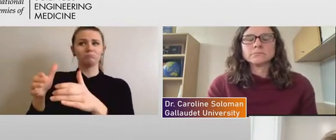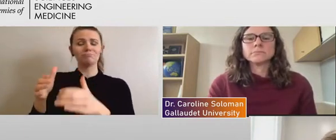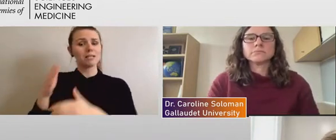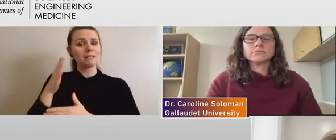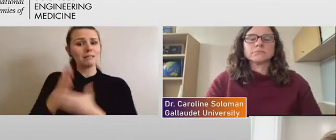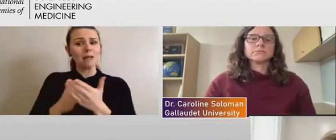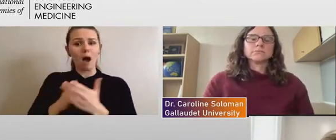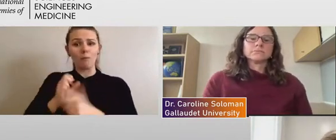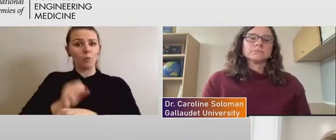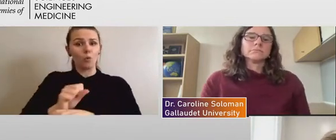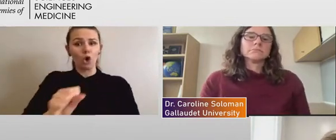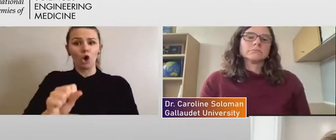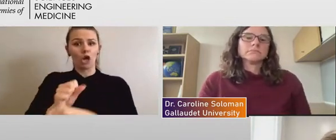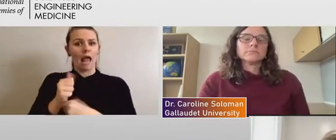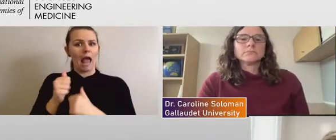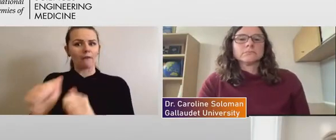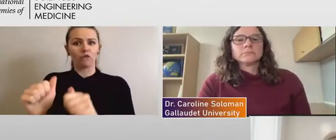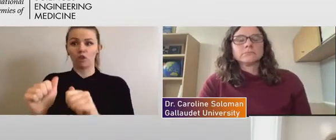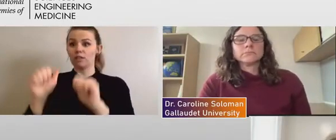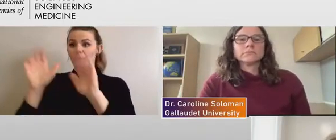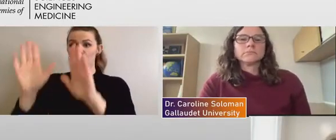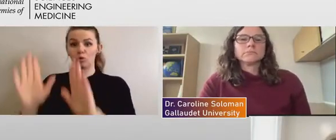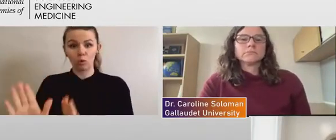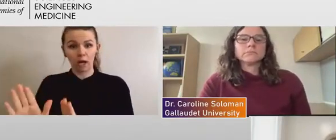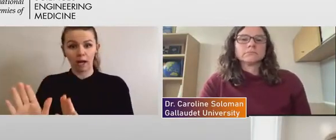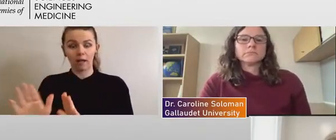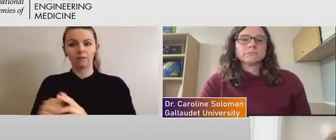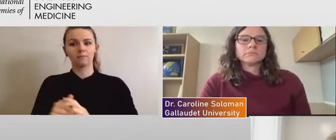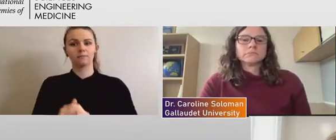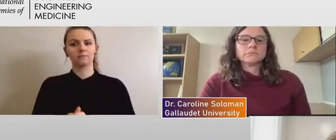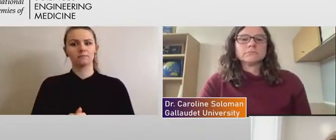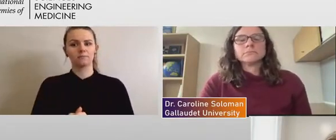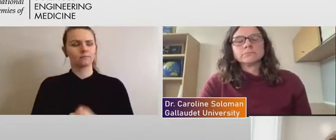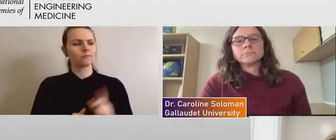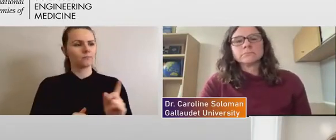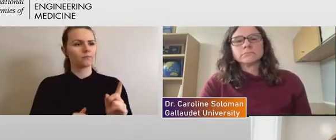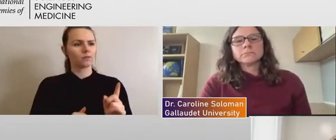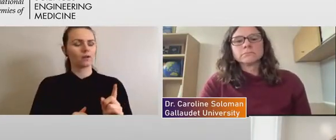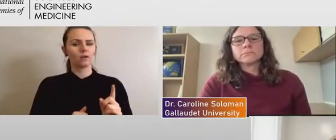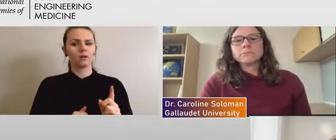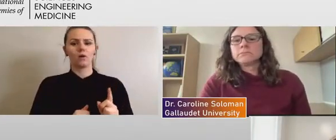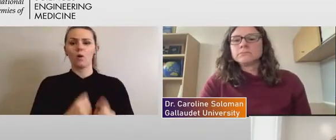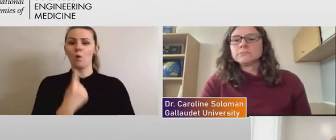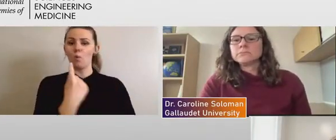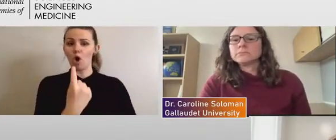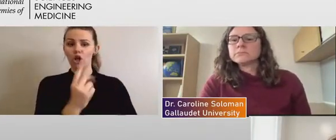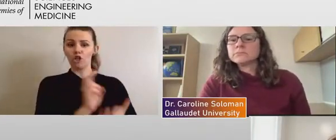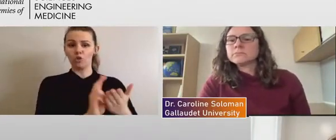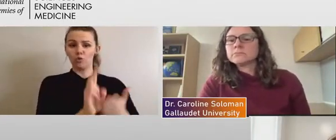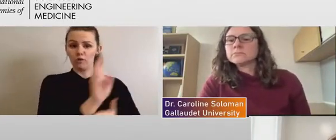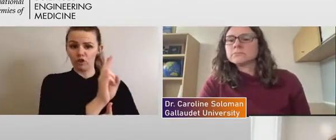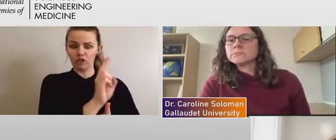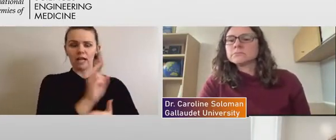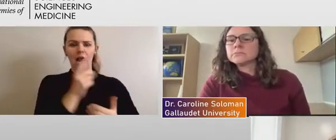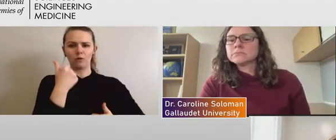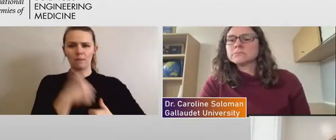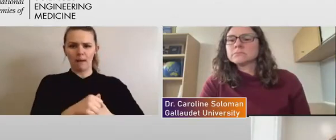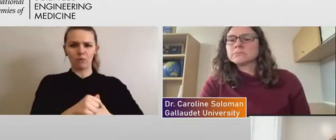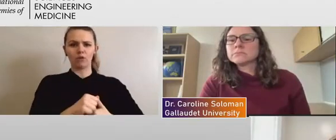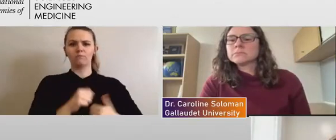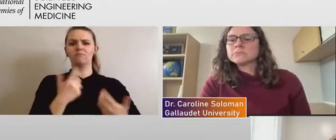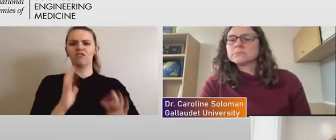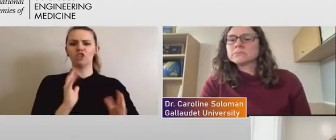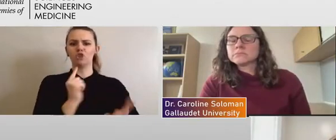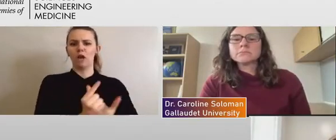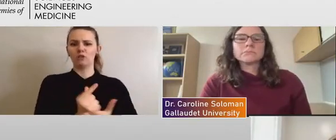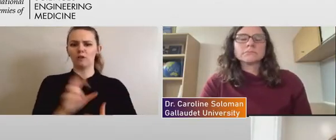you know, one point realized that, uh, as a postdoc in another university, all the restrooms were either right-handed or left-handed.